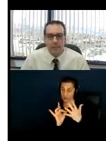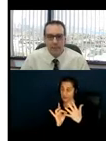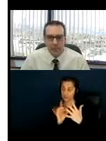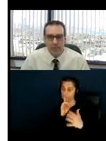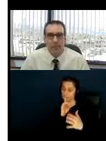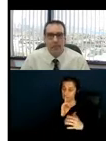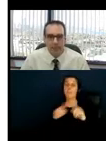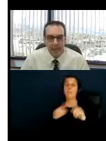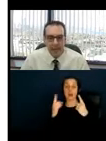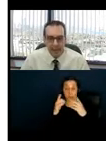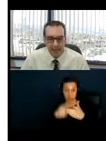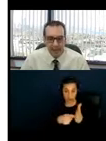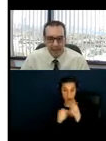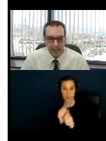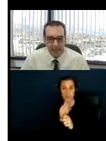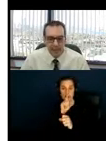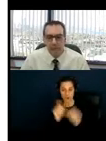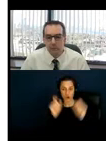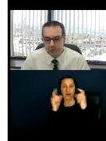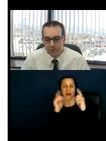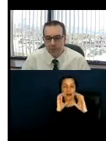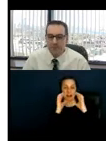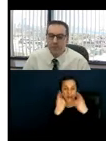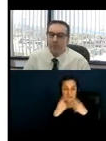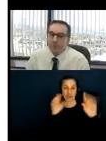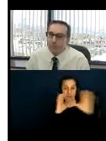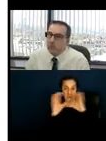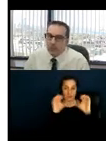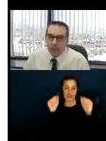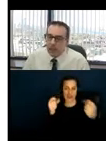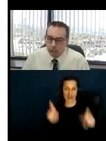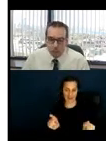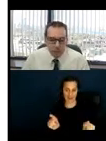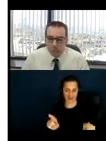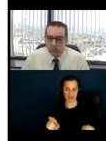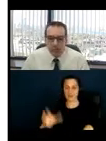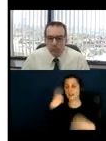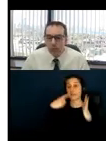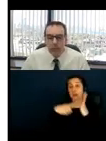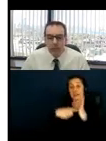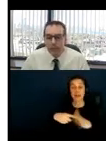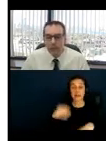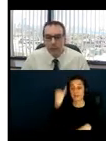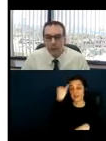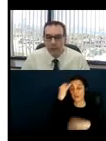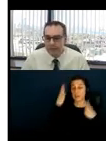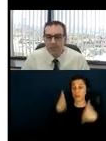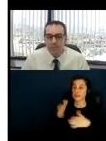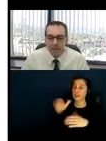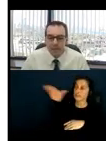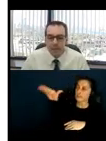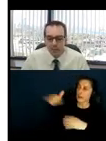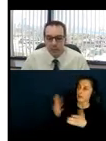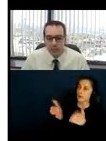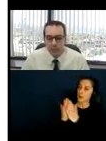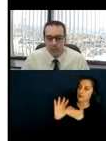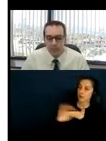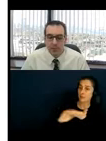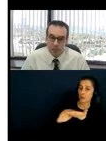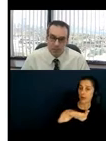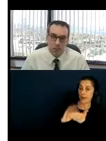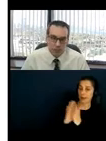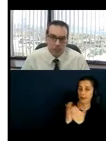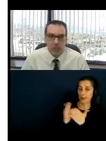effective communication can be had. So for example, if someone requests a braille menu, a business may choose,